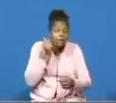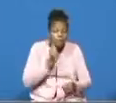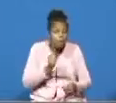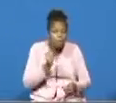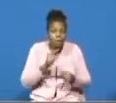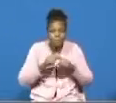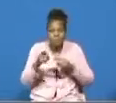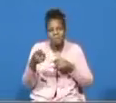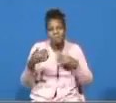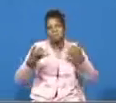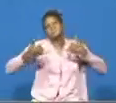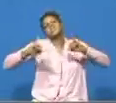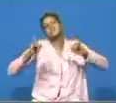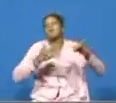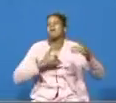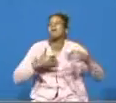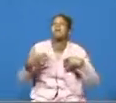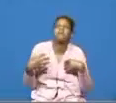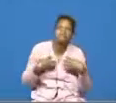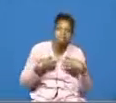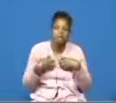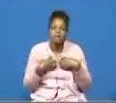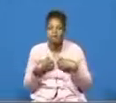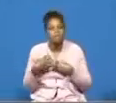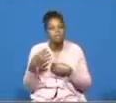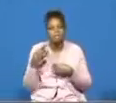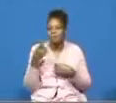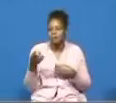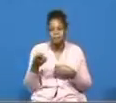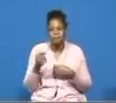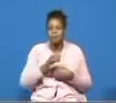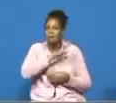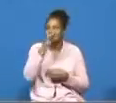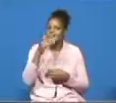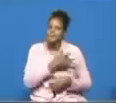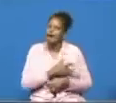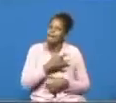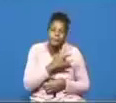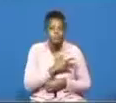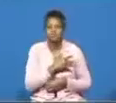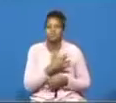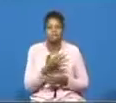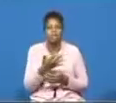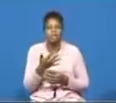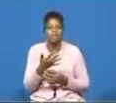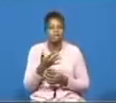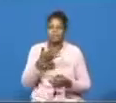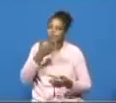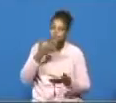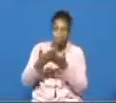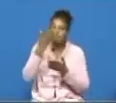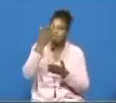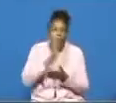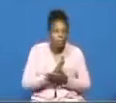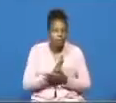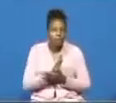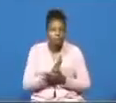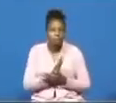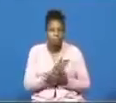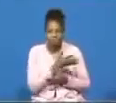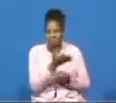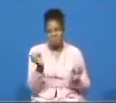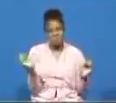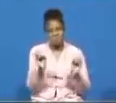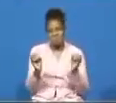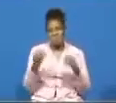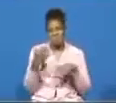but they were complaining it's just that they did not appreciate what god was giving to them there is no